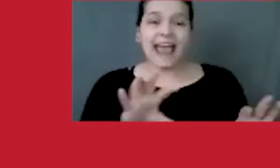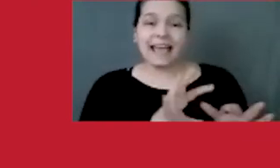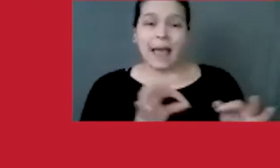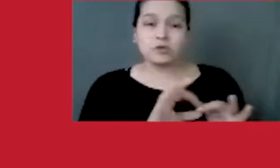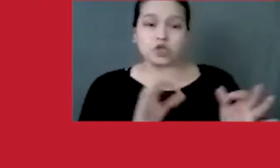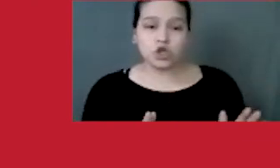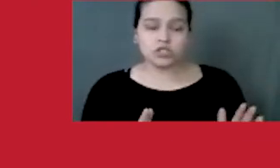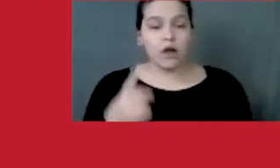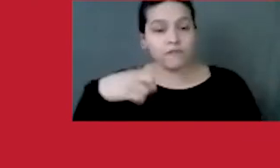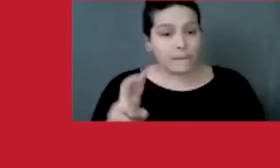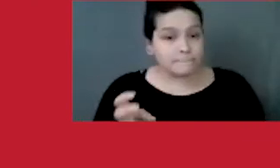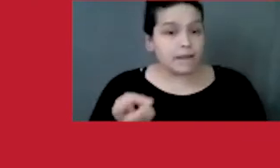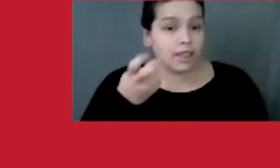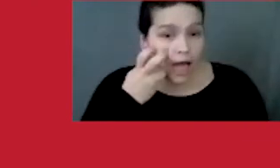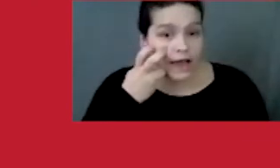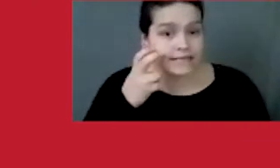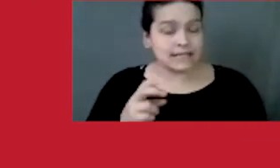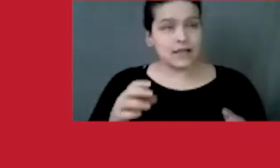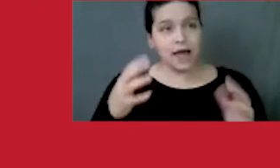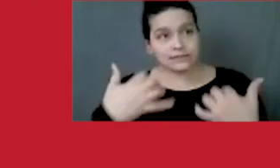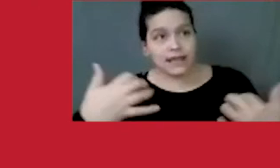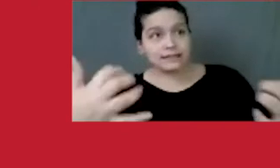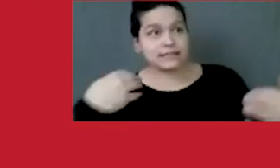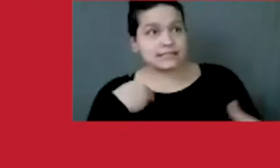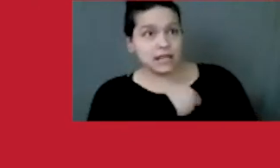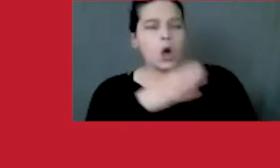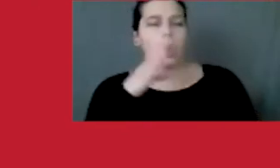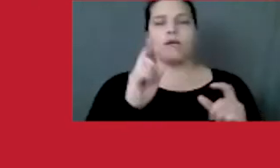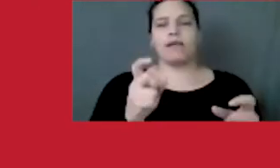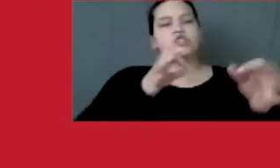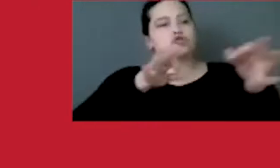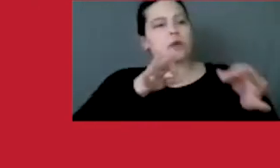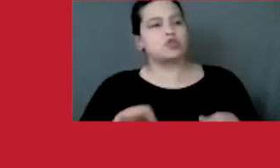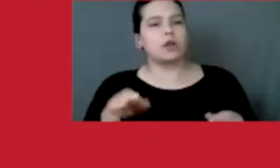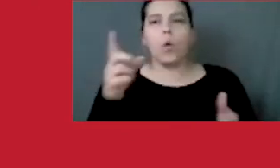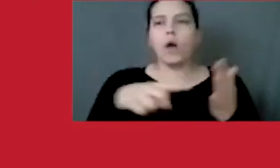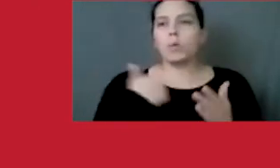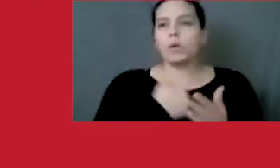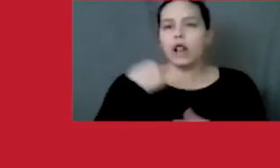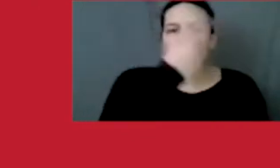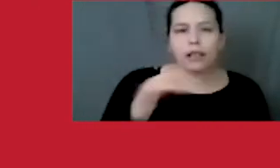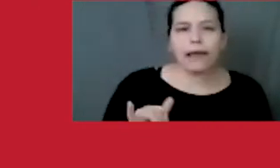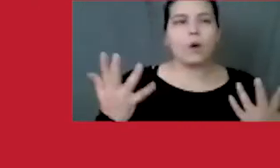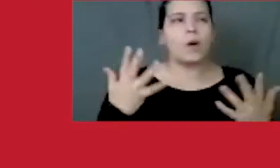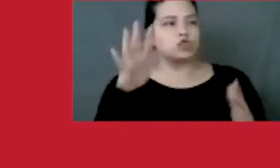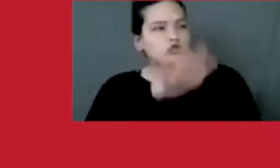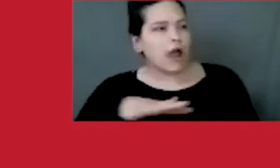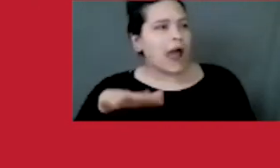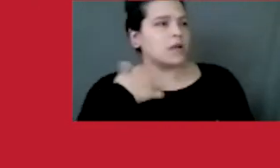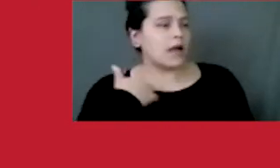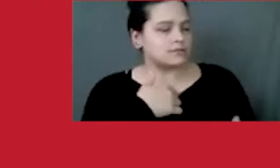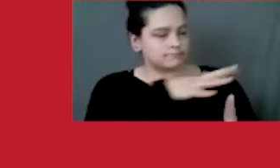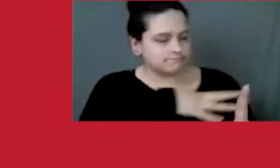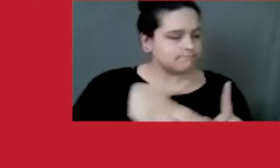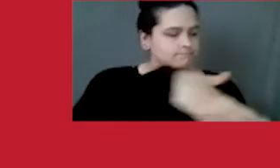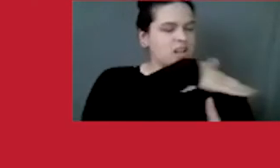each speaker will give a description of what we look like and what is around us, and then we'll get started with our conversations. I'll begin by